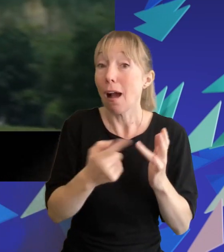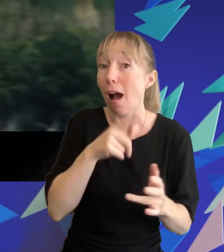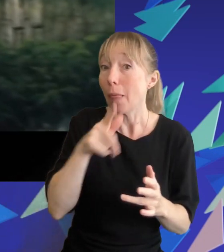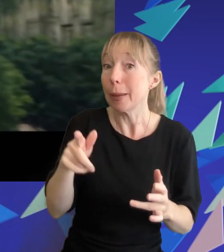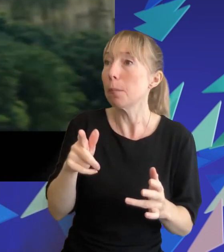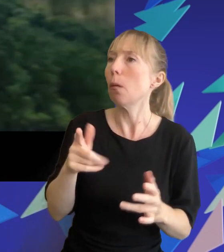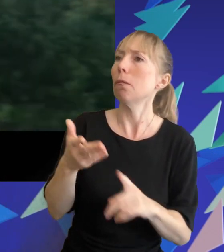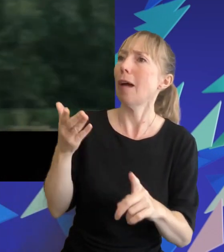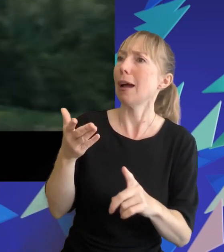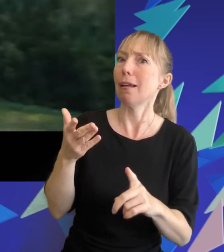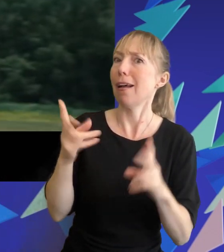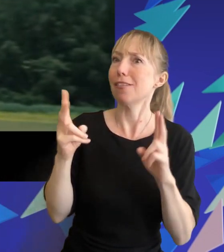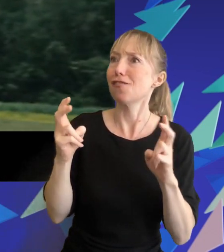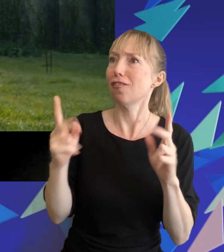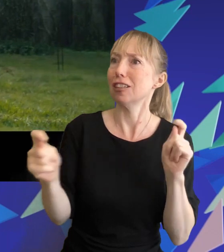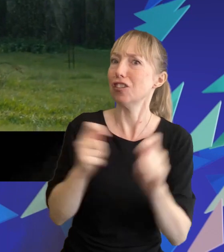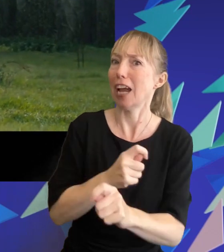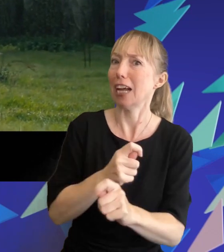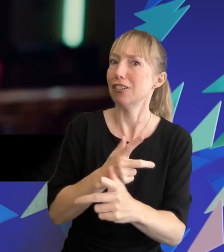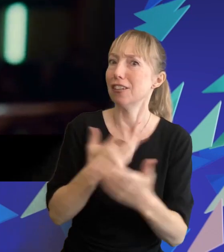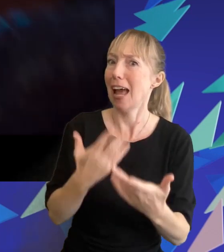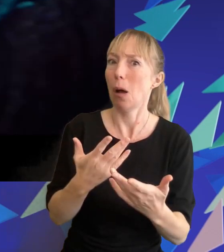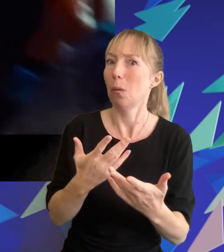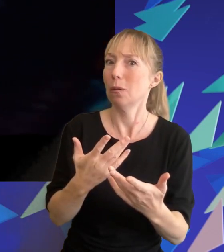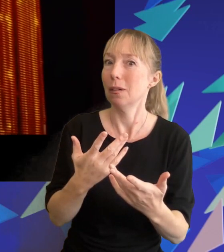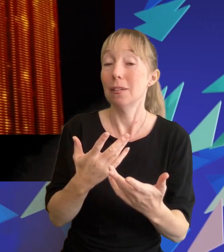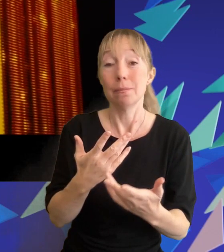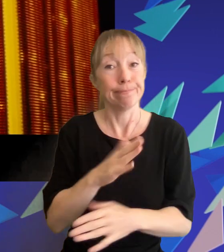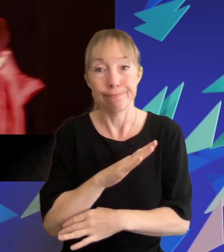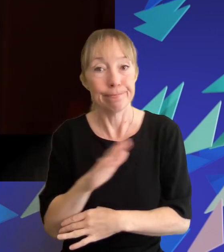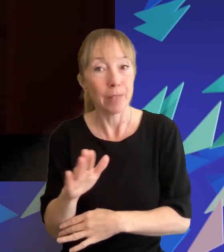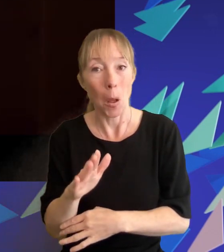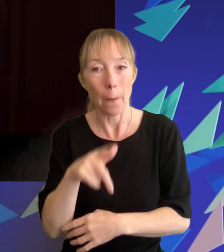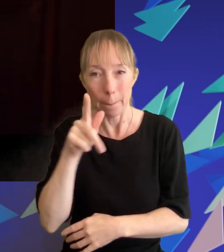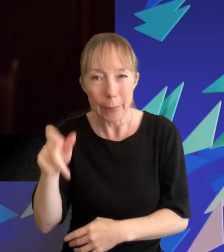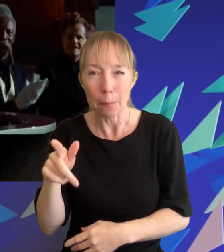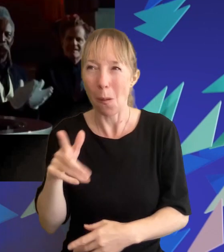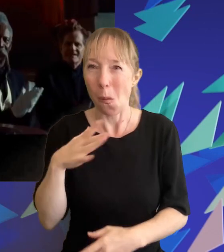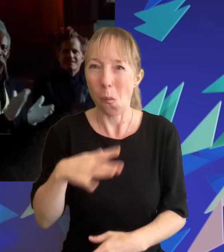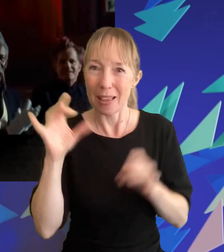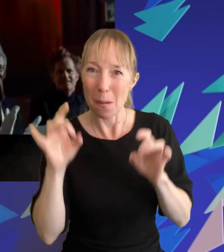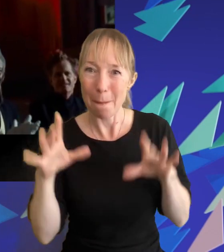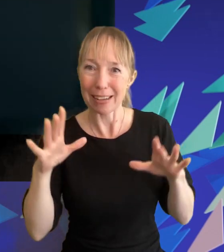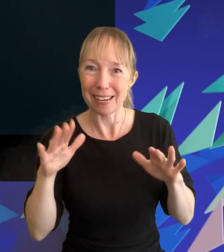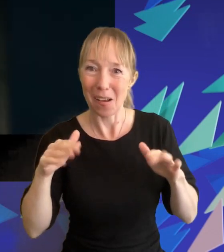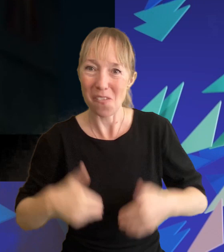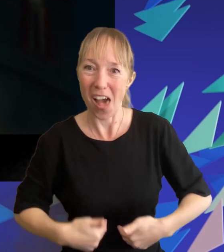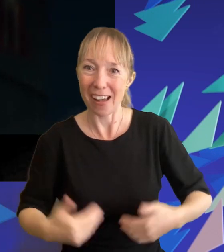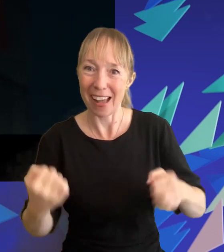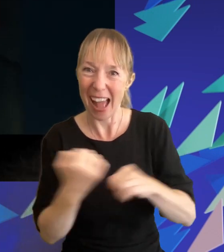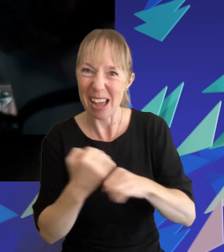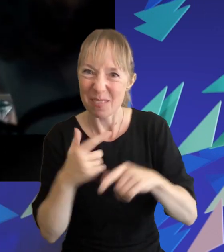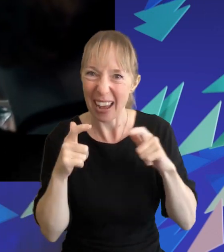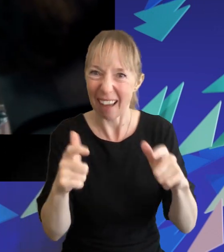same as it was back in 2014 but nope people were determined to capture that initial hunger games magic